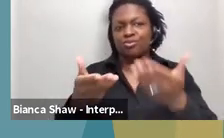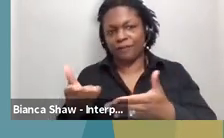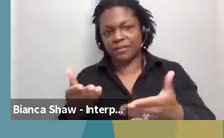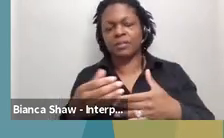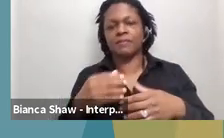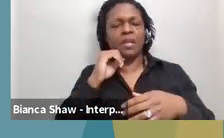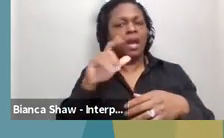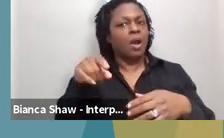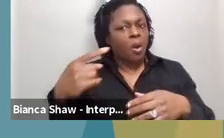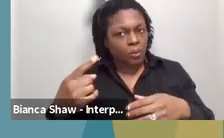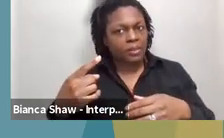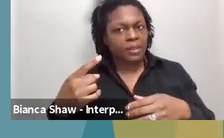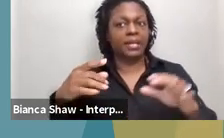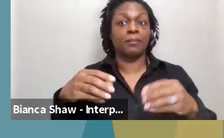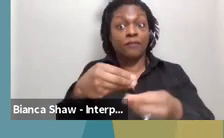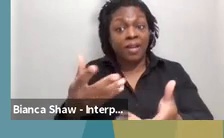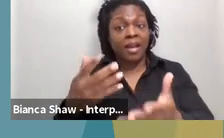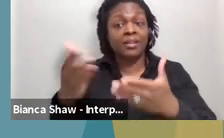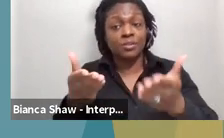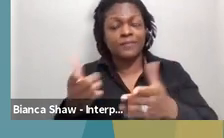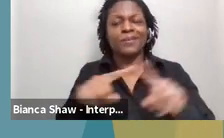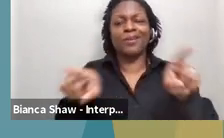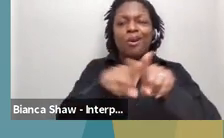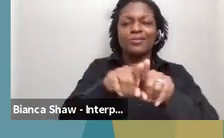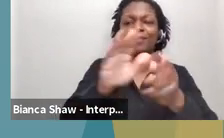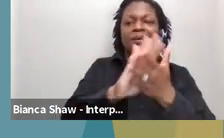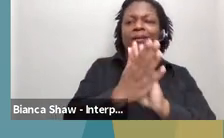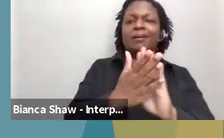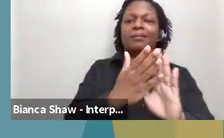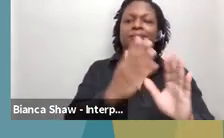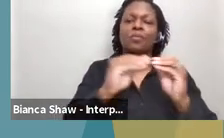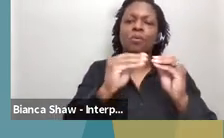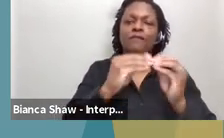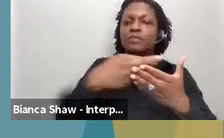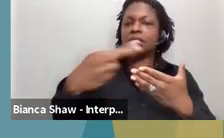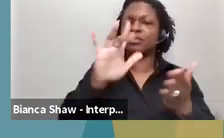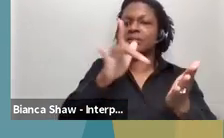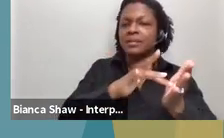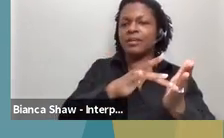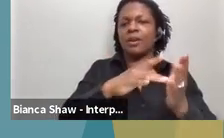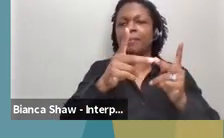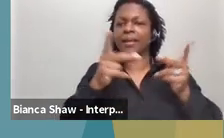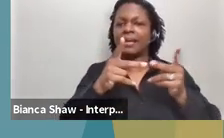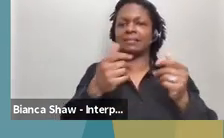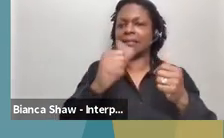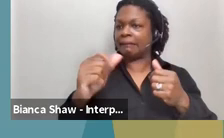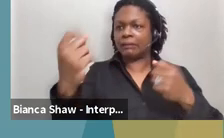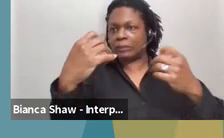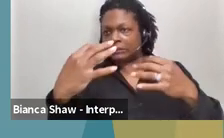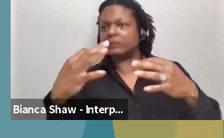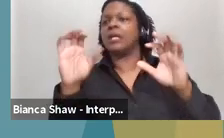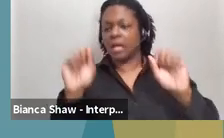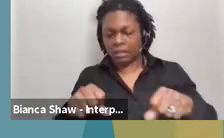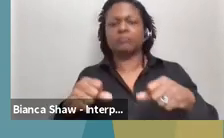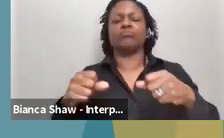but, um, uh, a desire to become more of a resource center and, um, kind of a hub, so to speak for organizations to